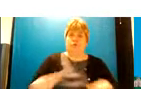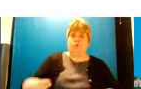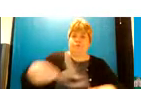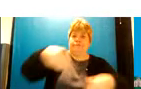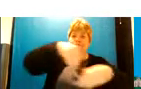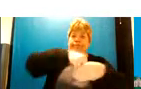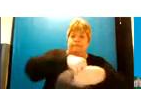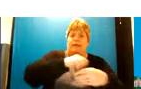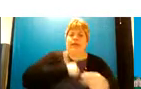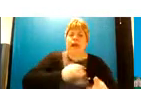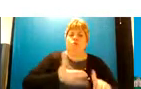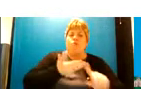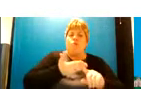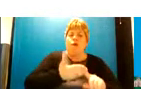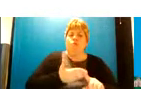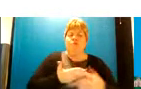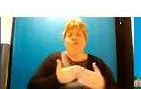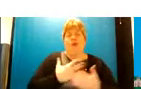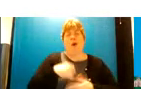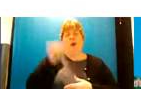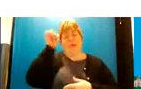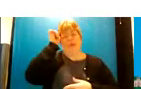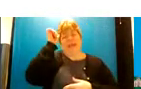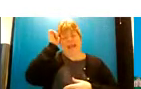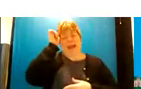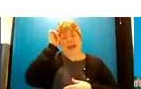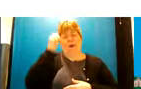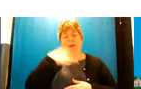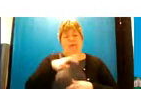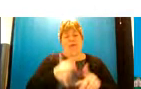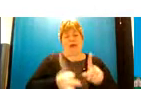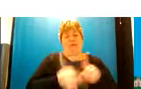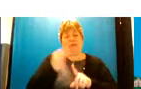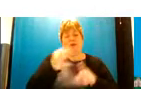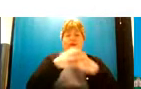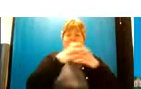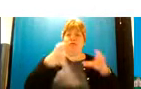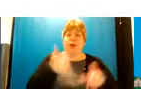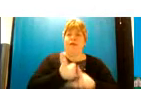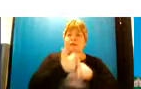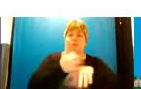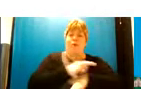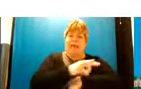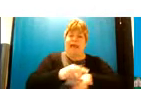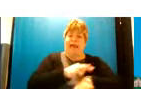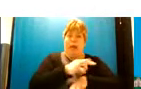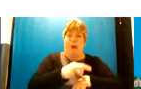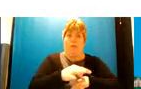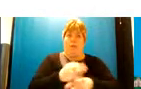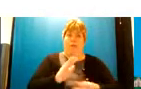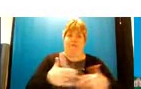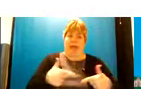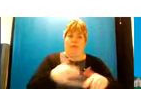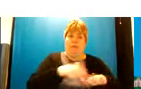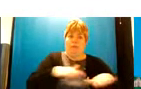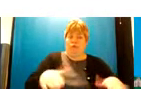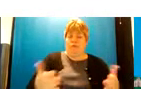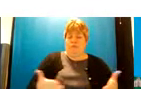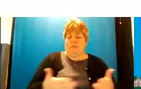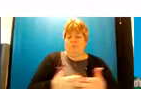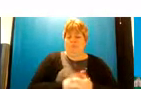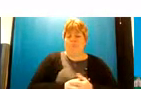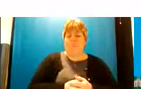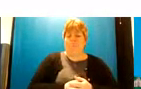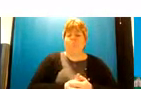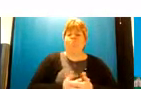in the the approaches we know we need to improve and increase some of the support hours available to children at this point and